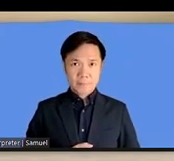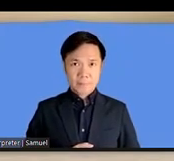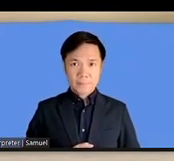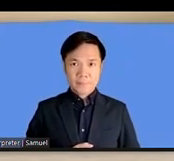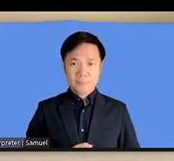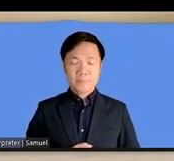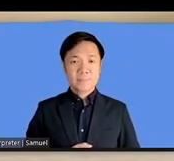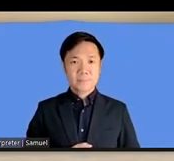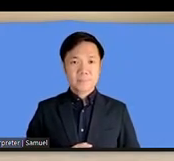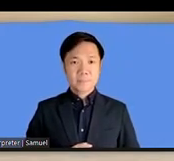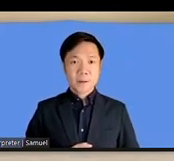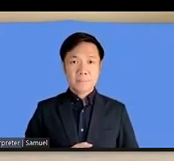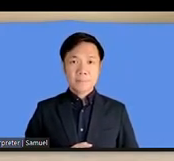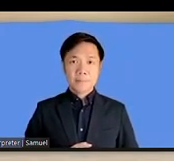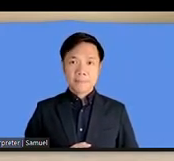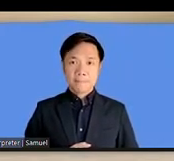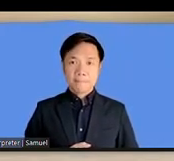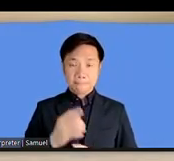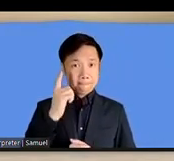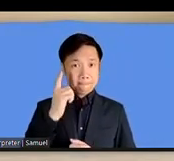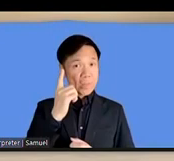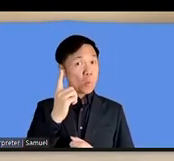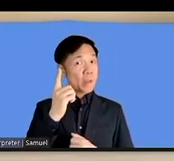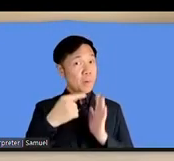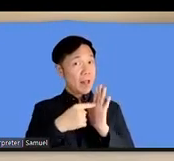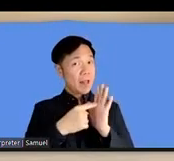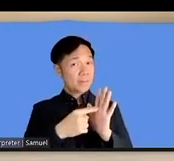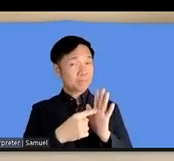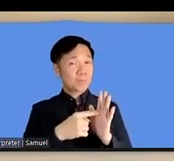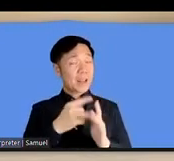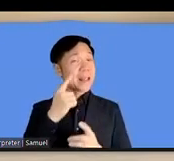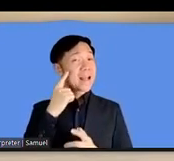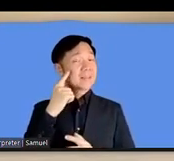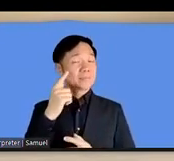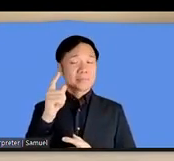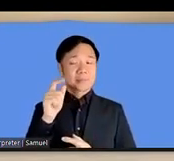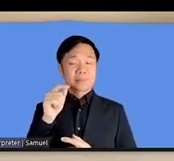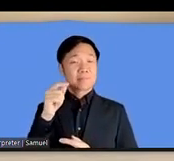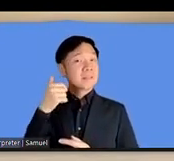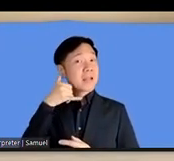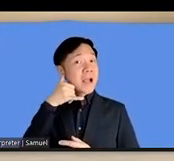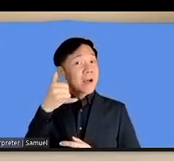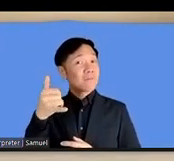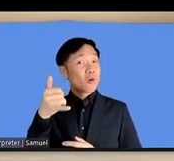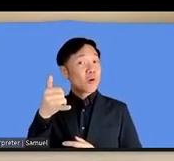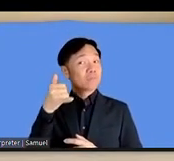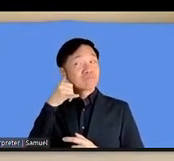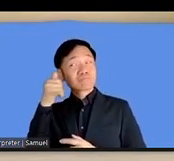one good example is telephone relay service it started in japan